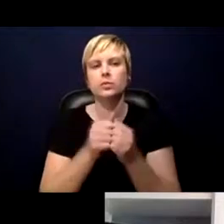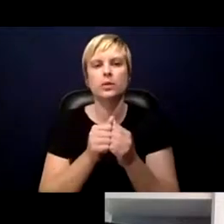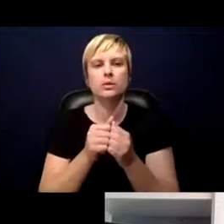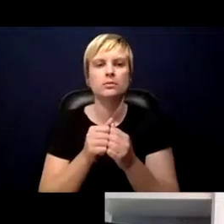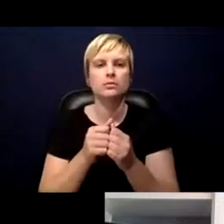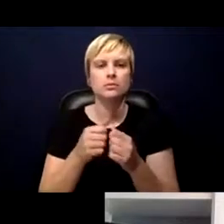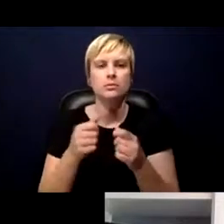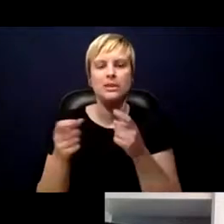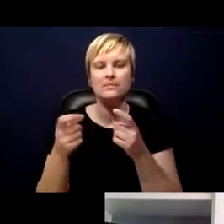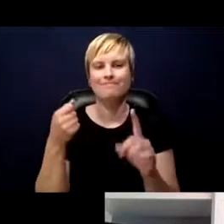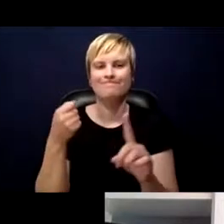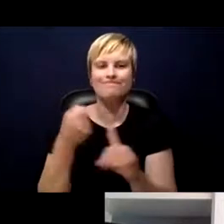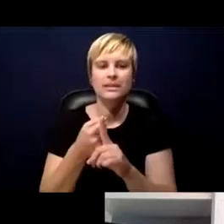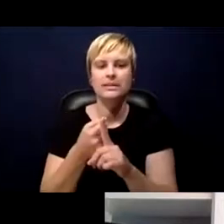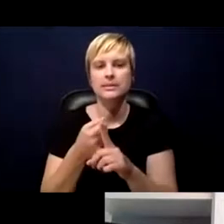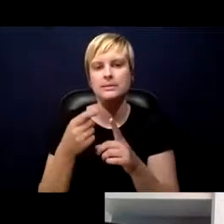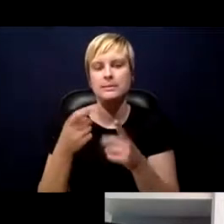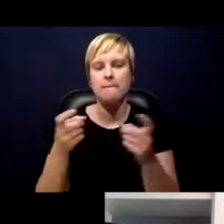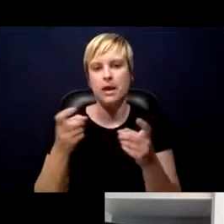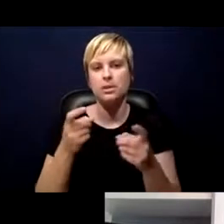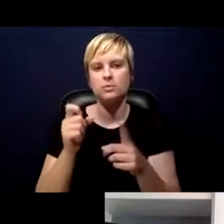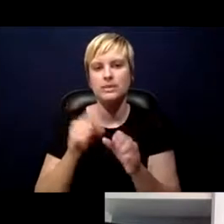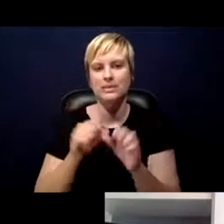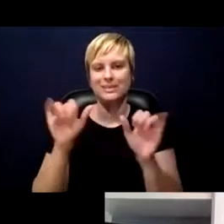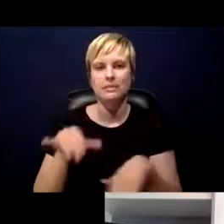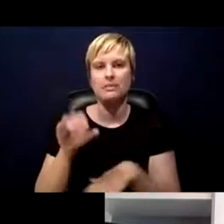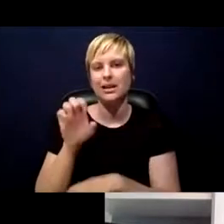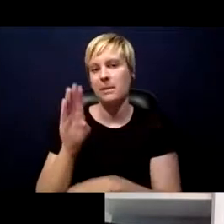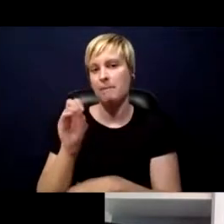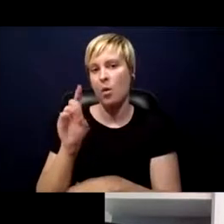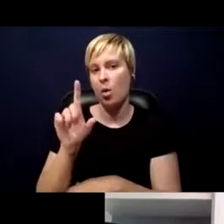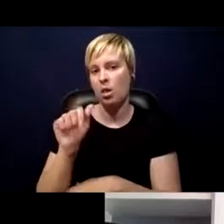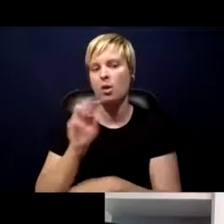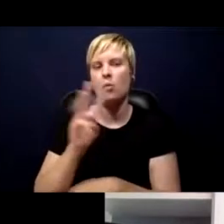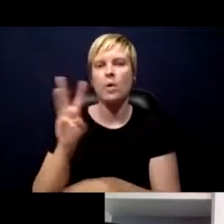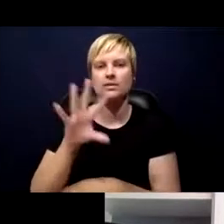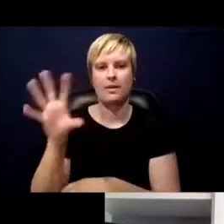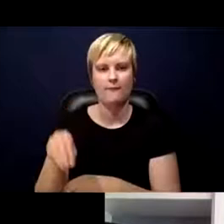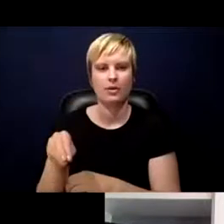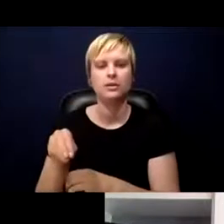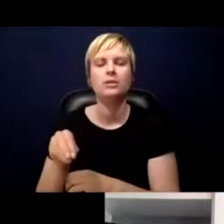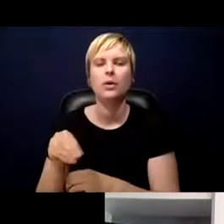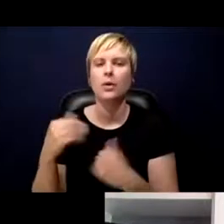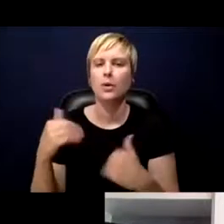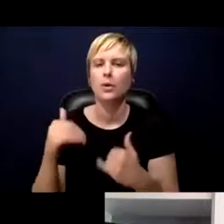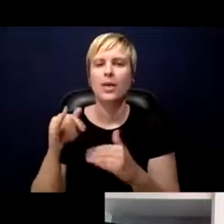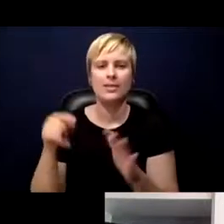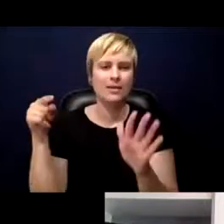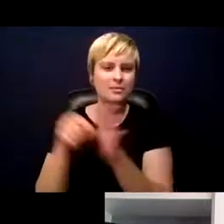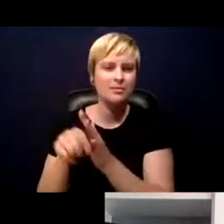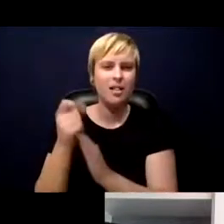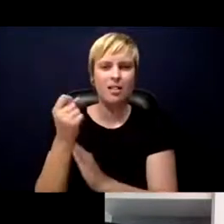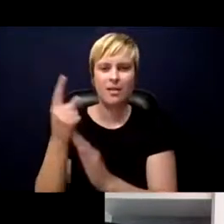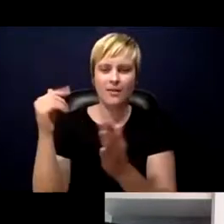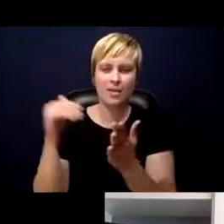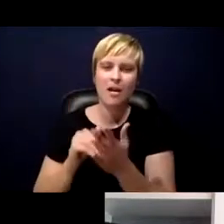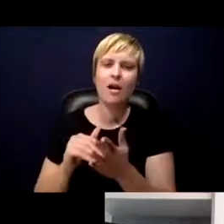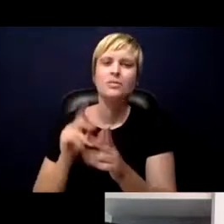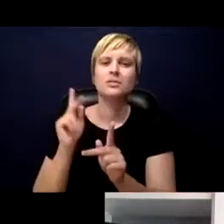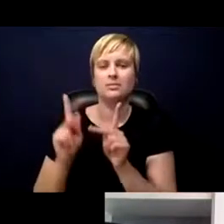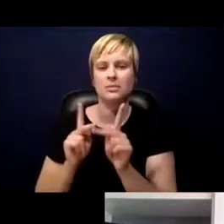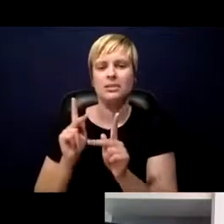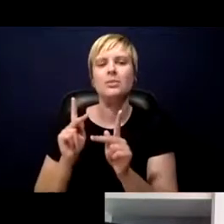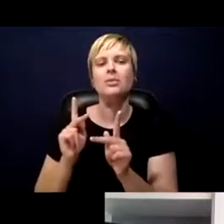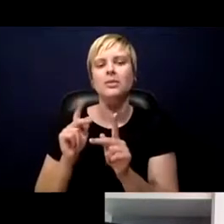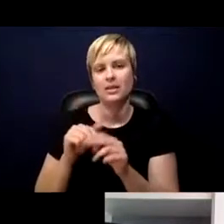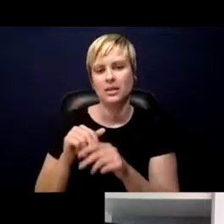in West Africa that claimed the lives of 11,000 people in Guinea, Liberia,